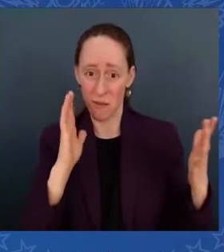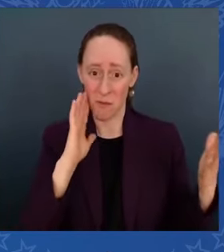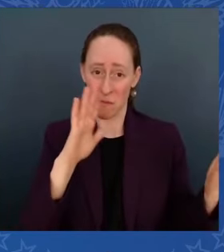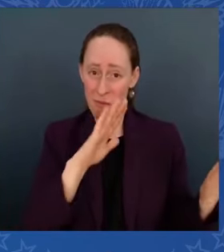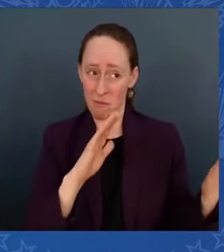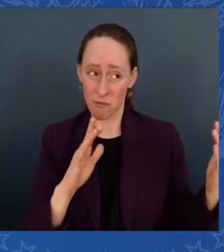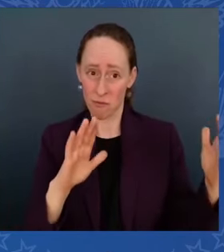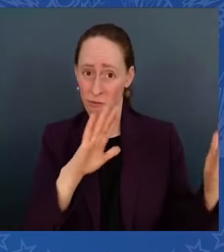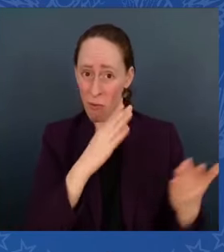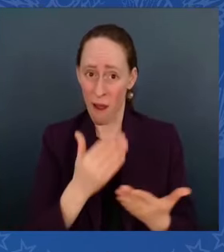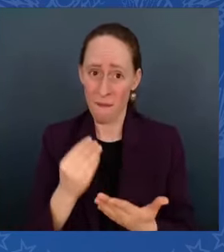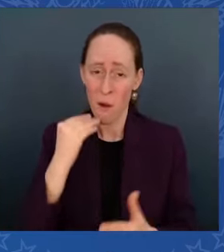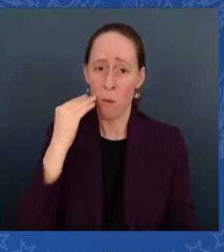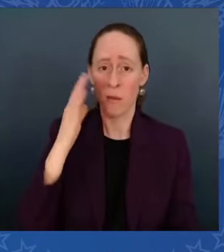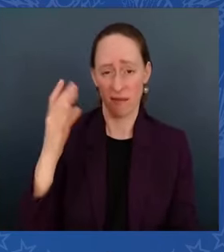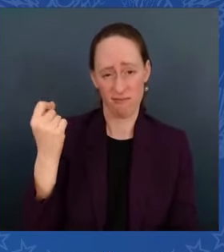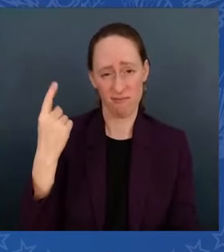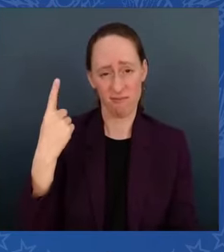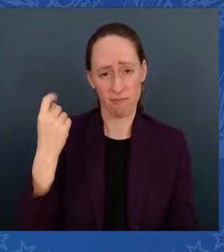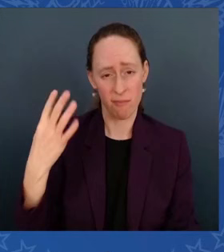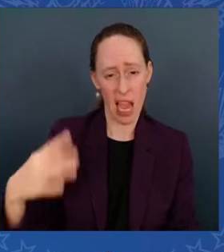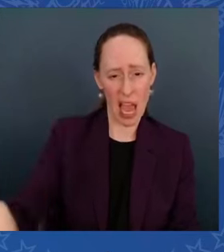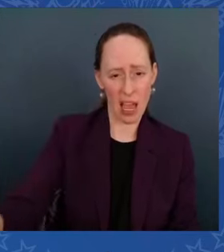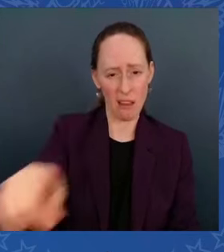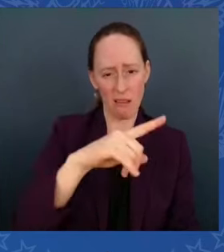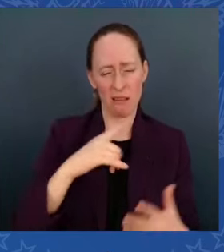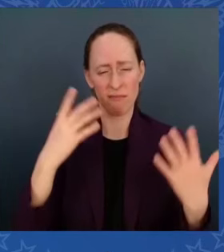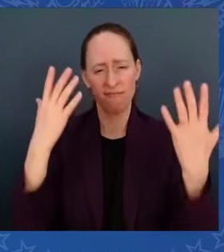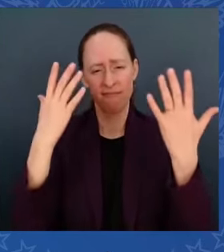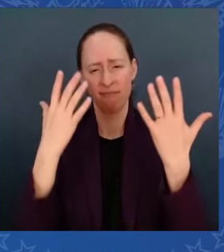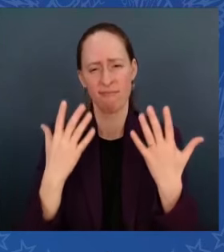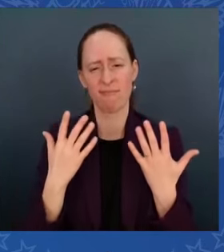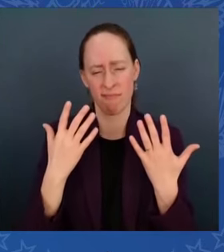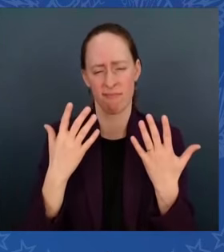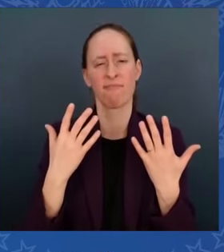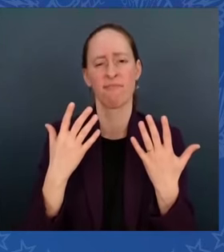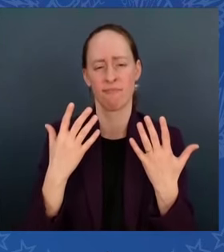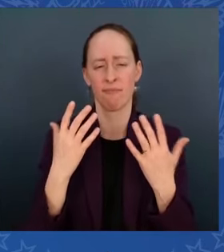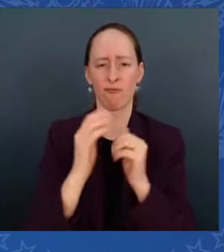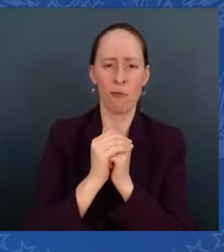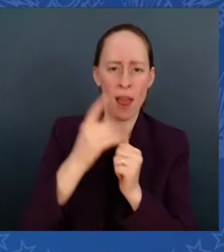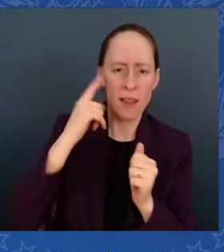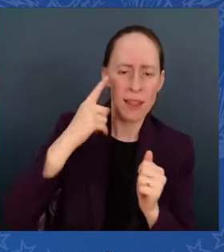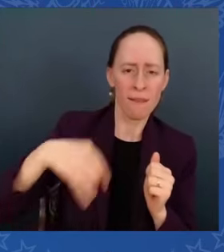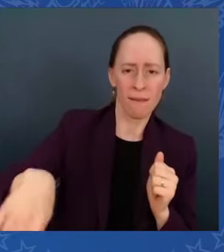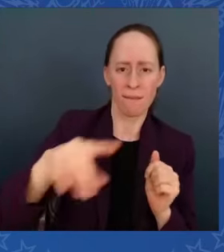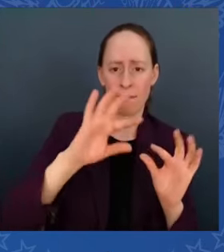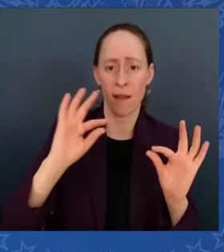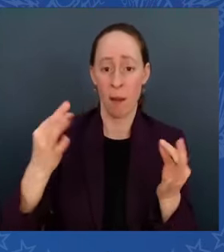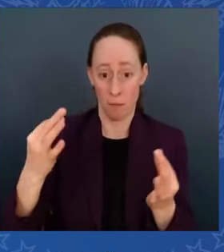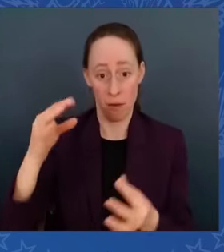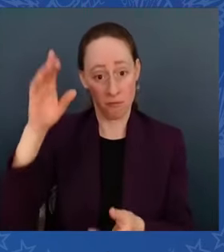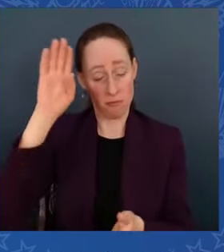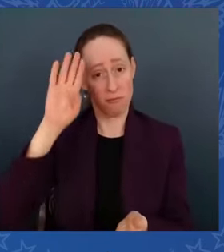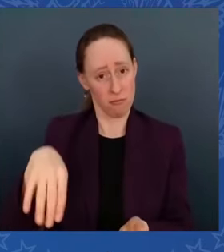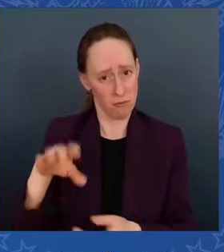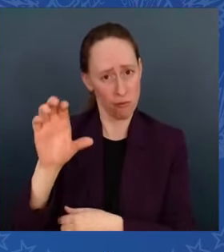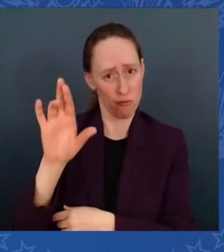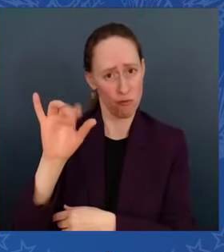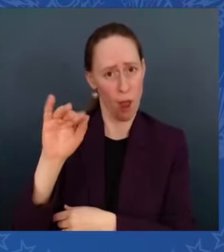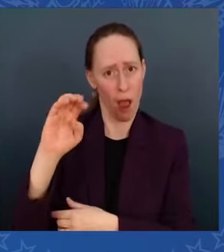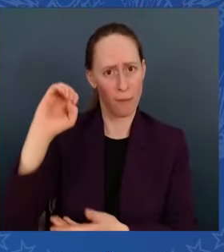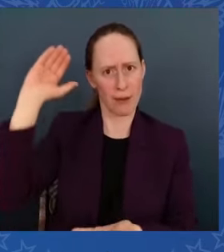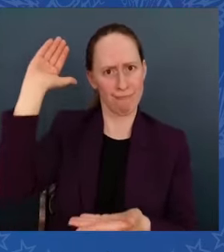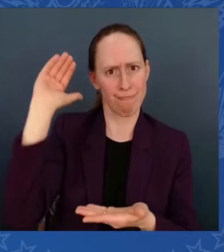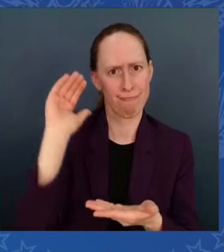families. While crime rates are down nationally, we've invested a record amount in public safety violence interruption. We've also